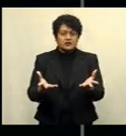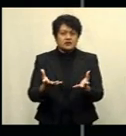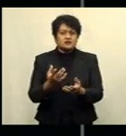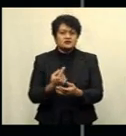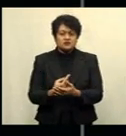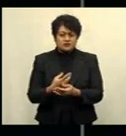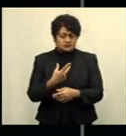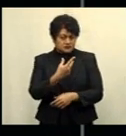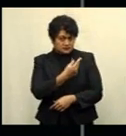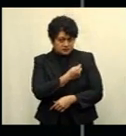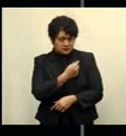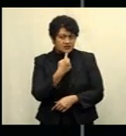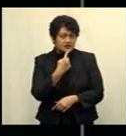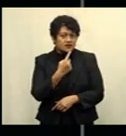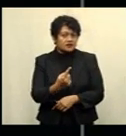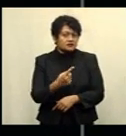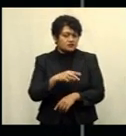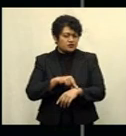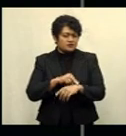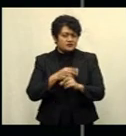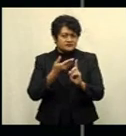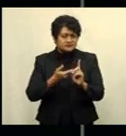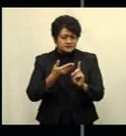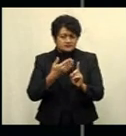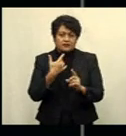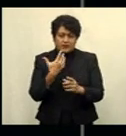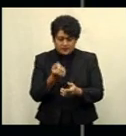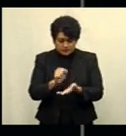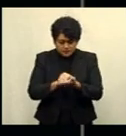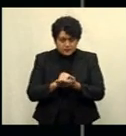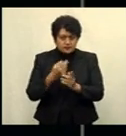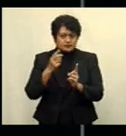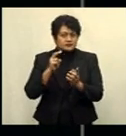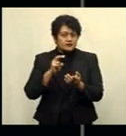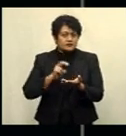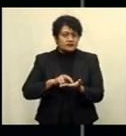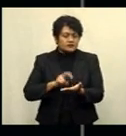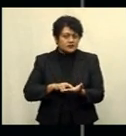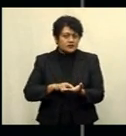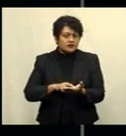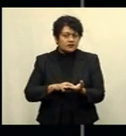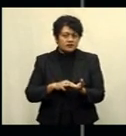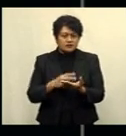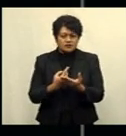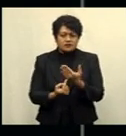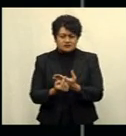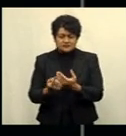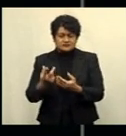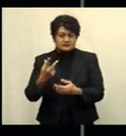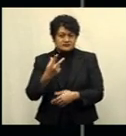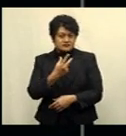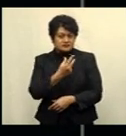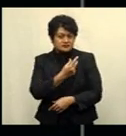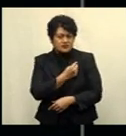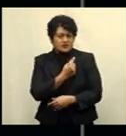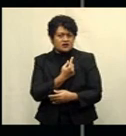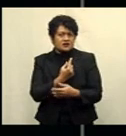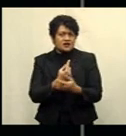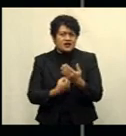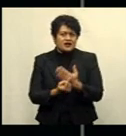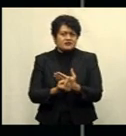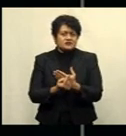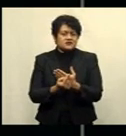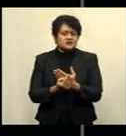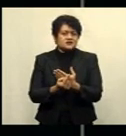Head Dr. Rachel Davies says they have been keeping records of the adverse events of vaccine side effects. Dr. Davies